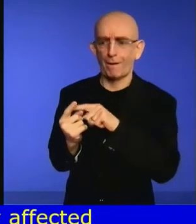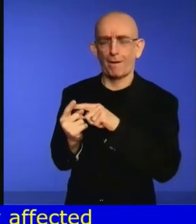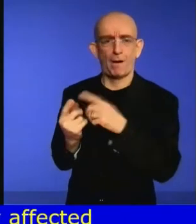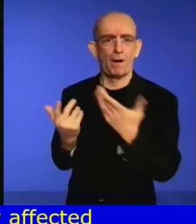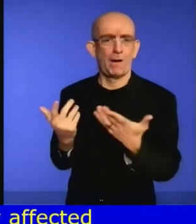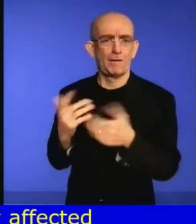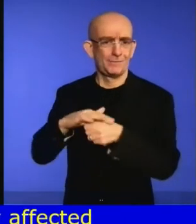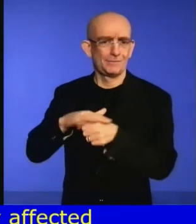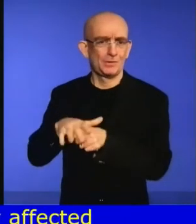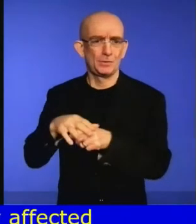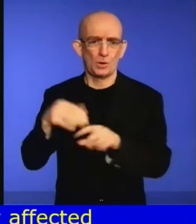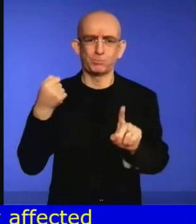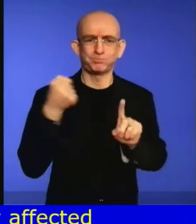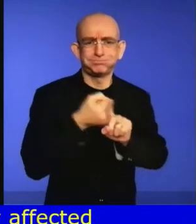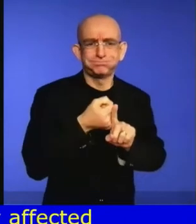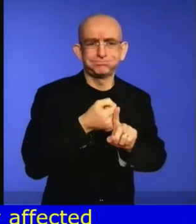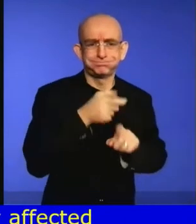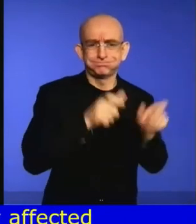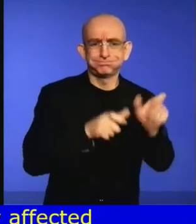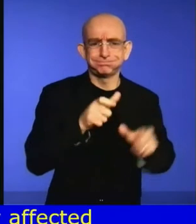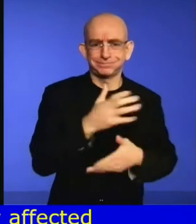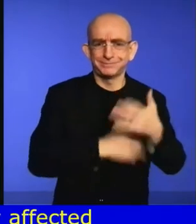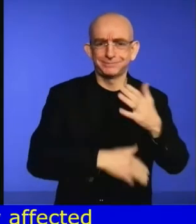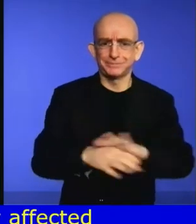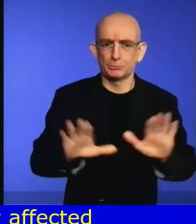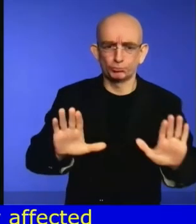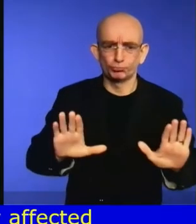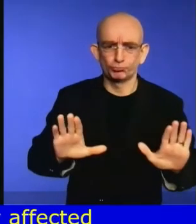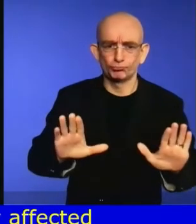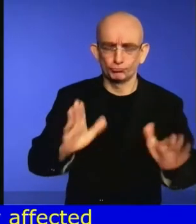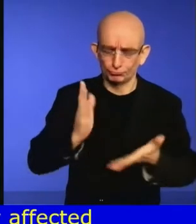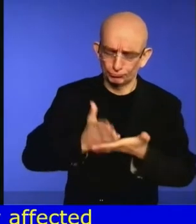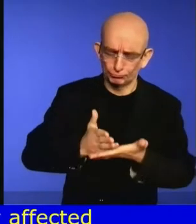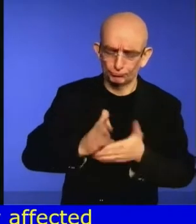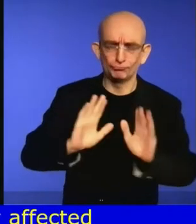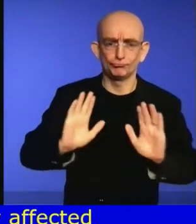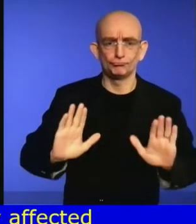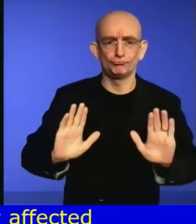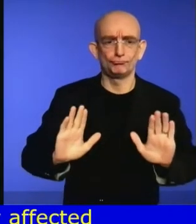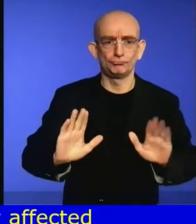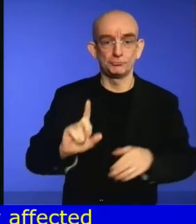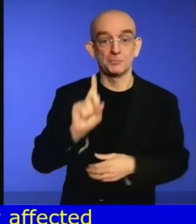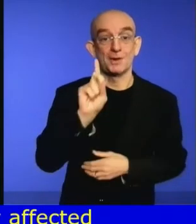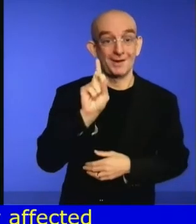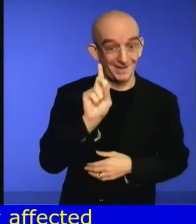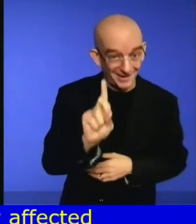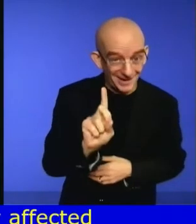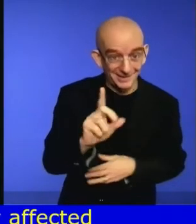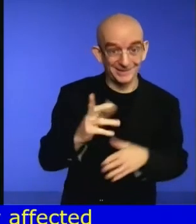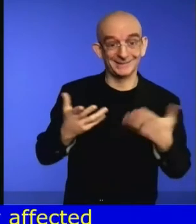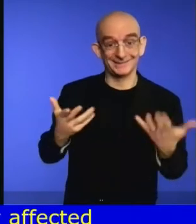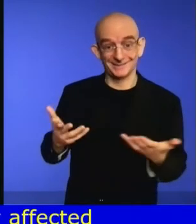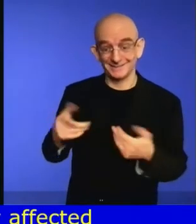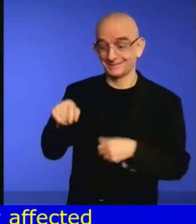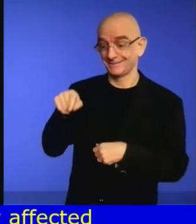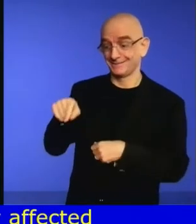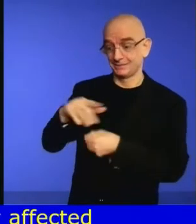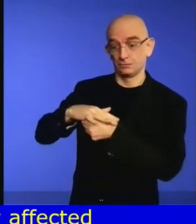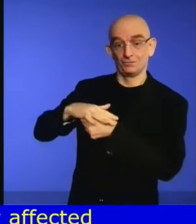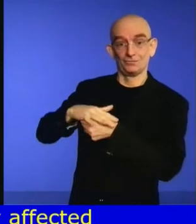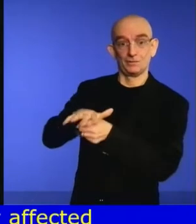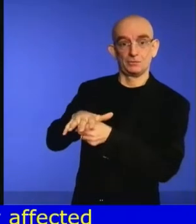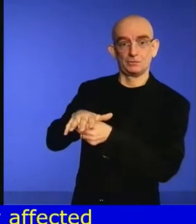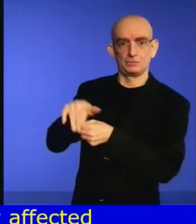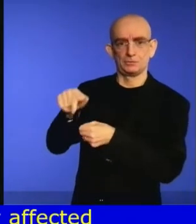-19 have been catalysts of violation of our life to life, to health,